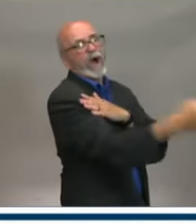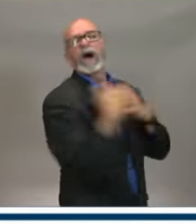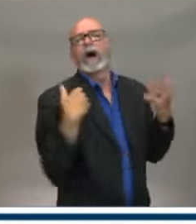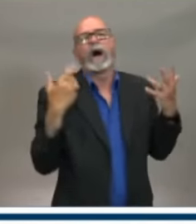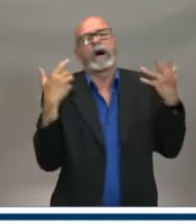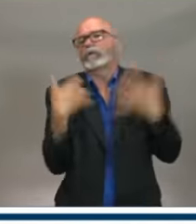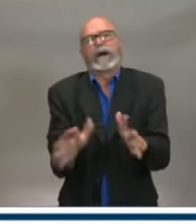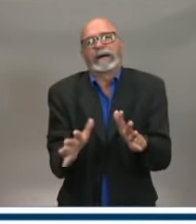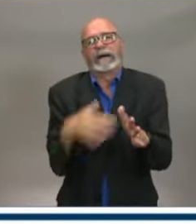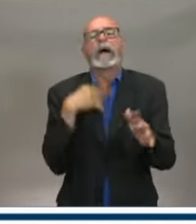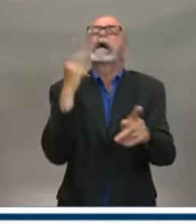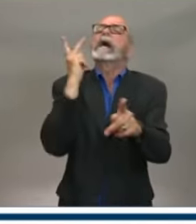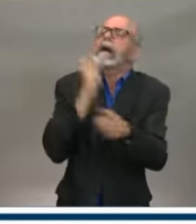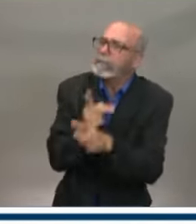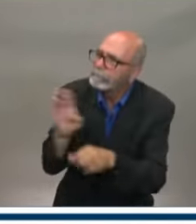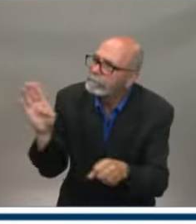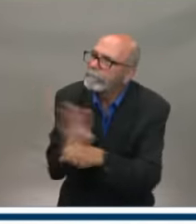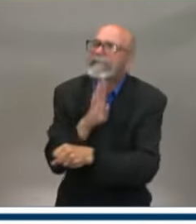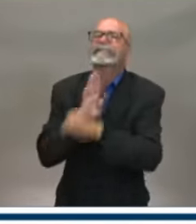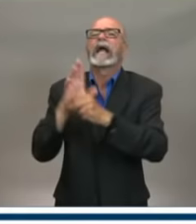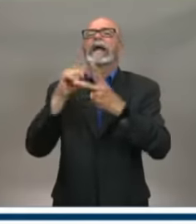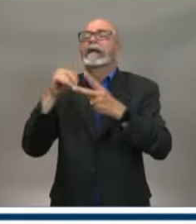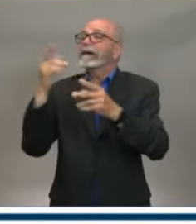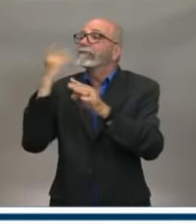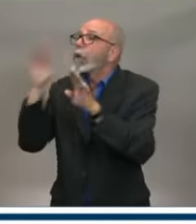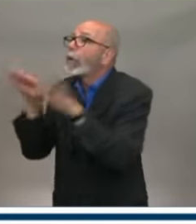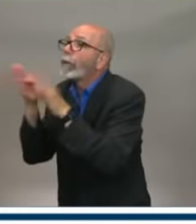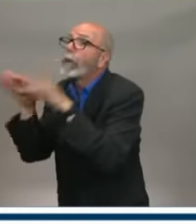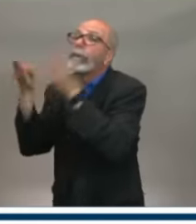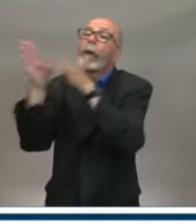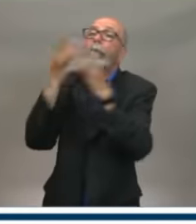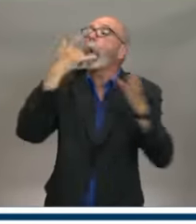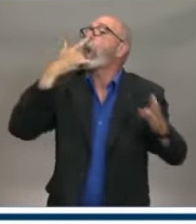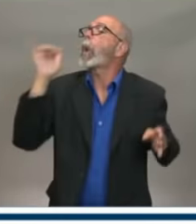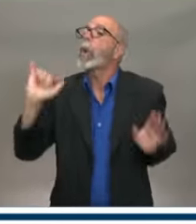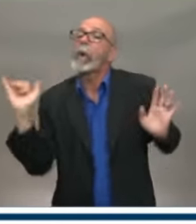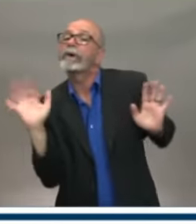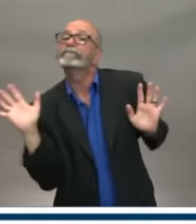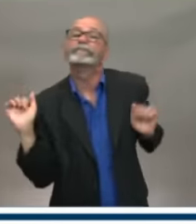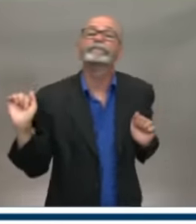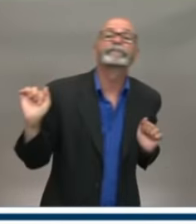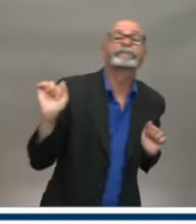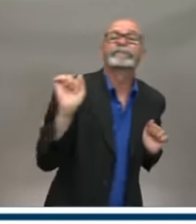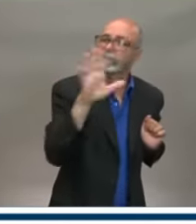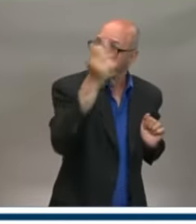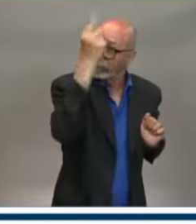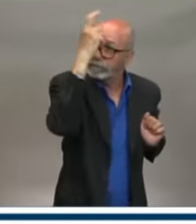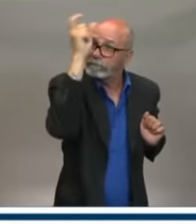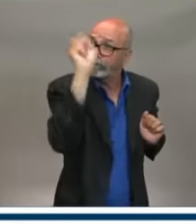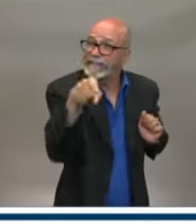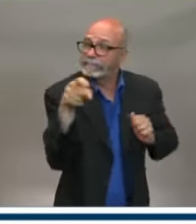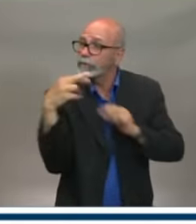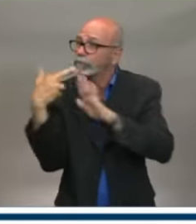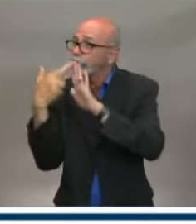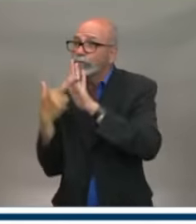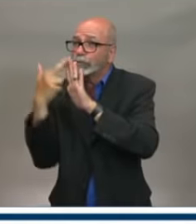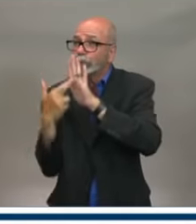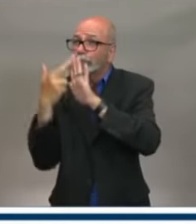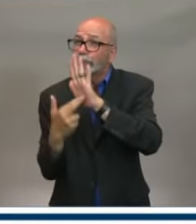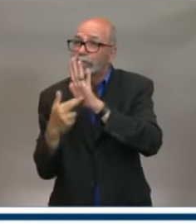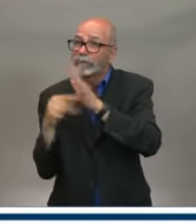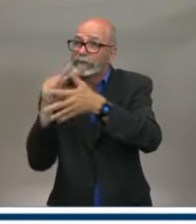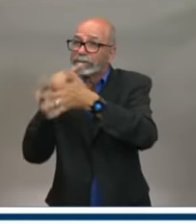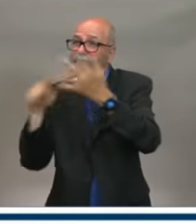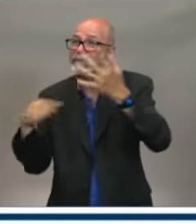every sector that is about to reopen must also follow public health protocols. Isn't that right, Dr. Strang? Correct,